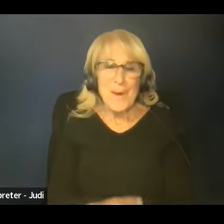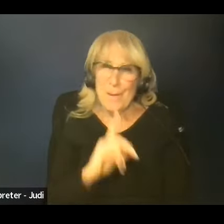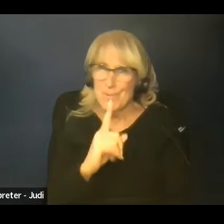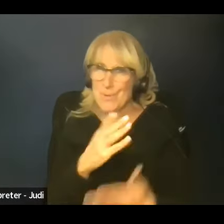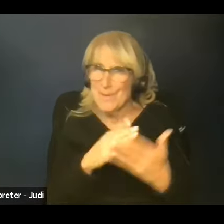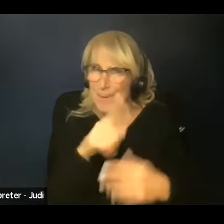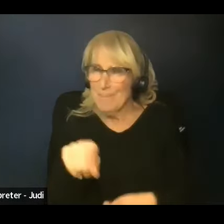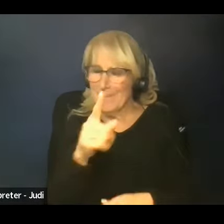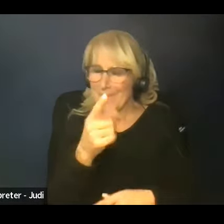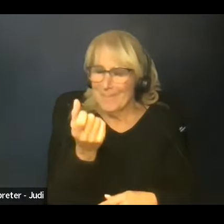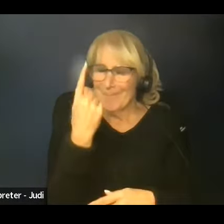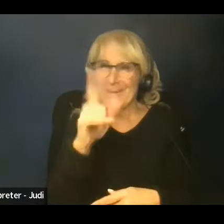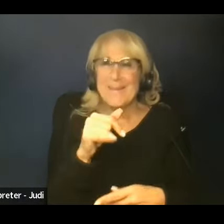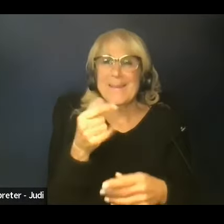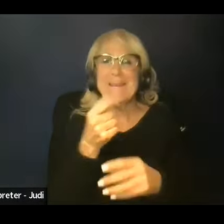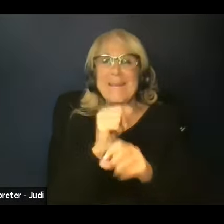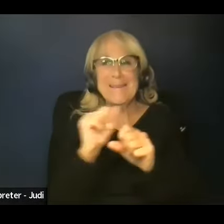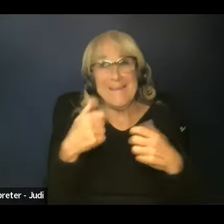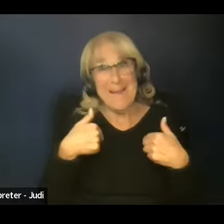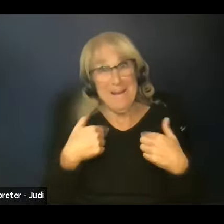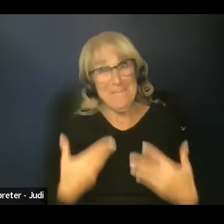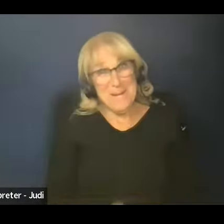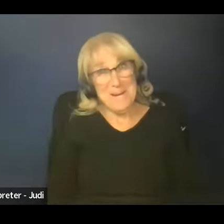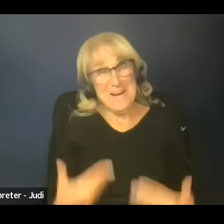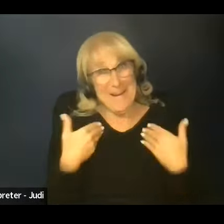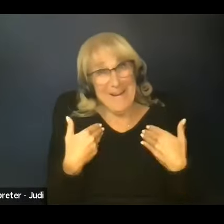All right. Save me, Ms. Miseness Pension.